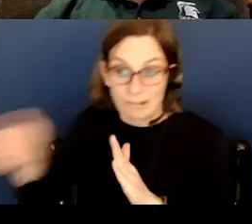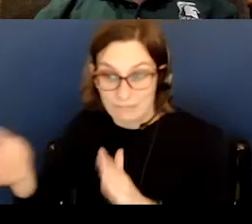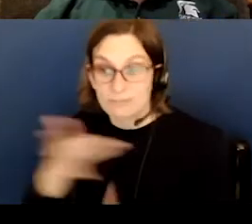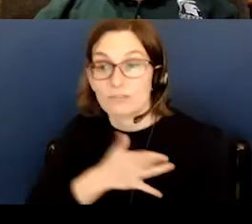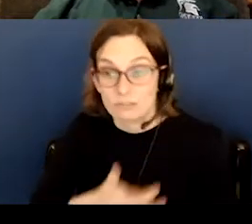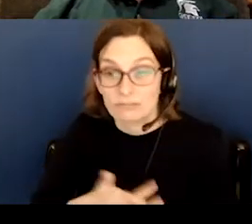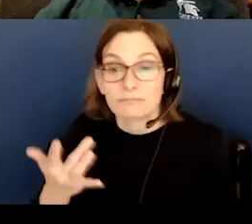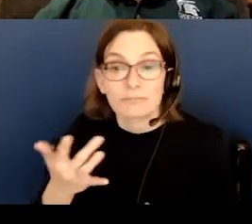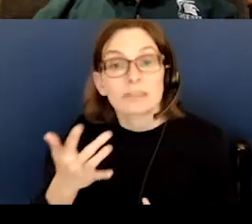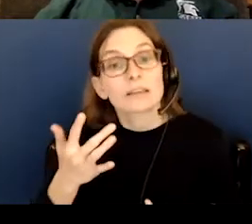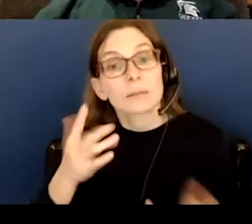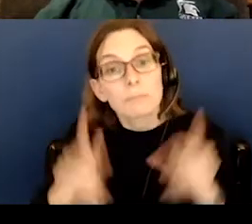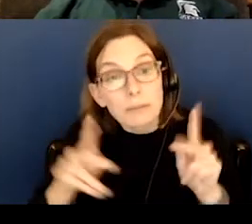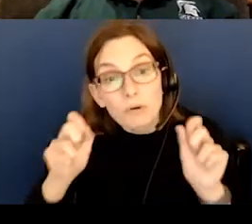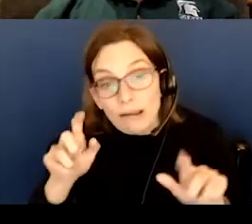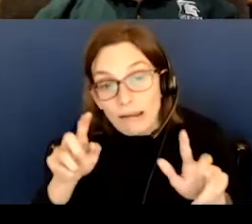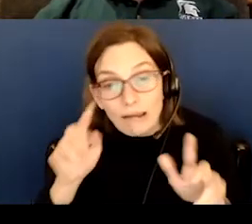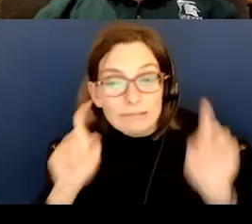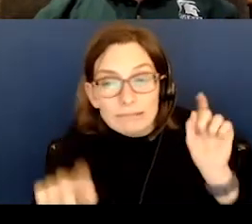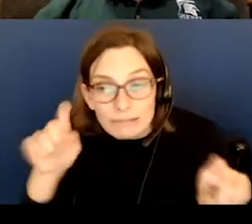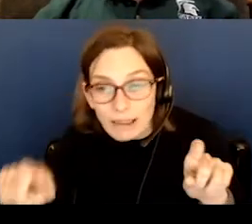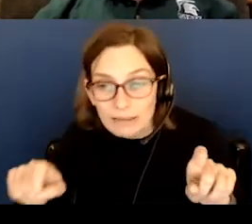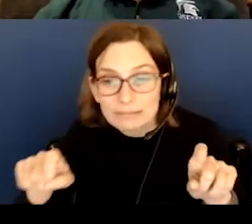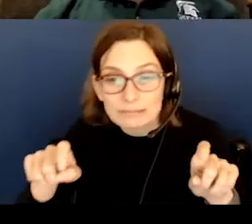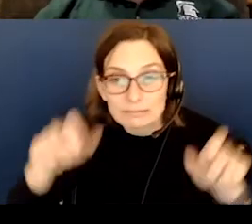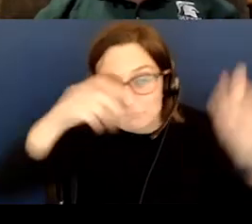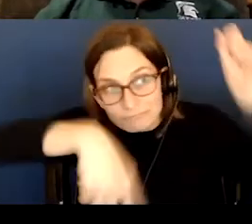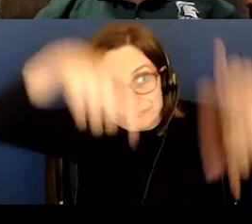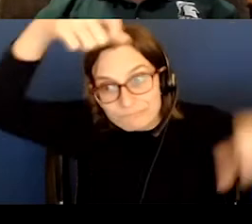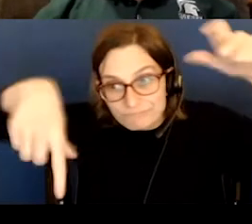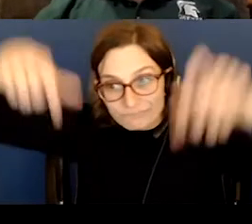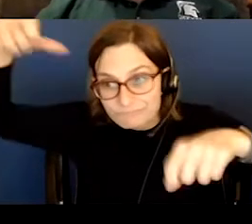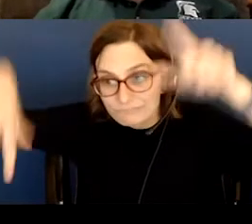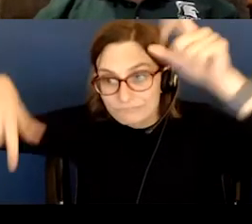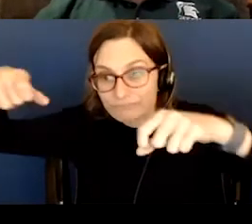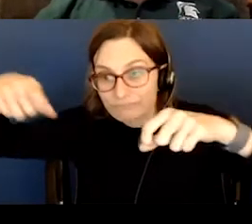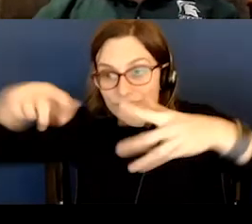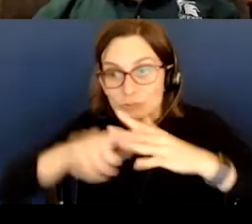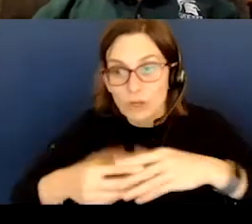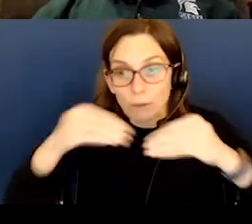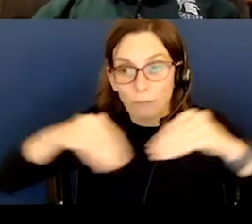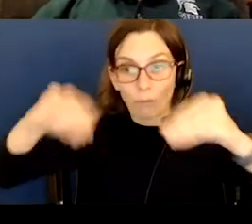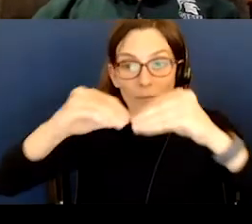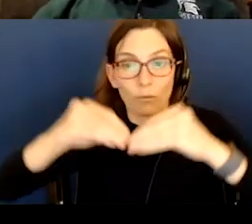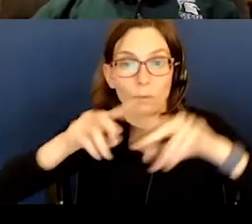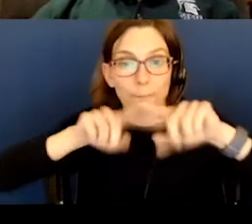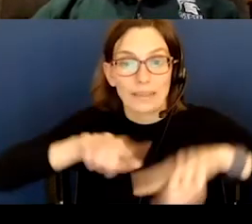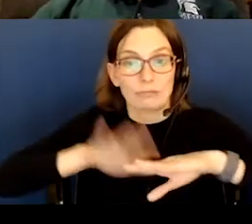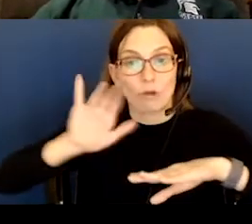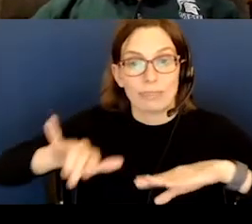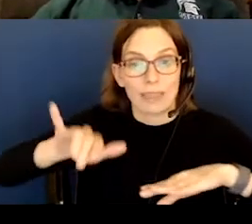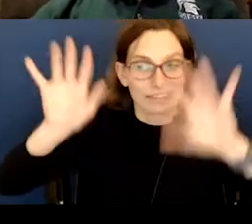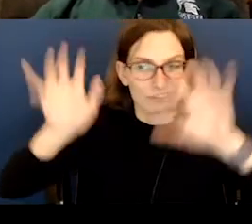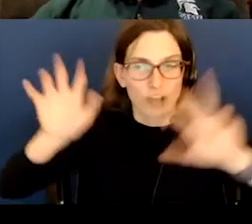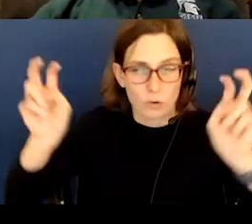can detect an increase in meteors based on that shower. But the shower